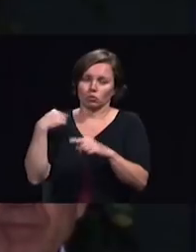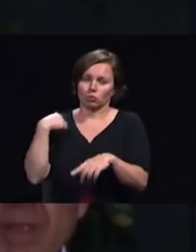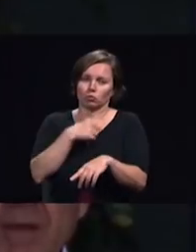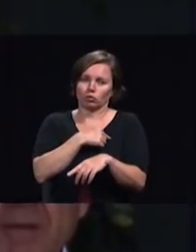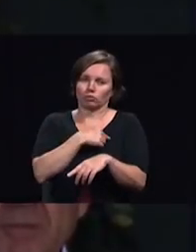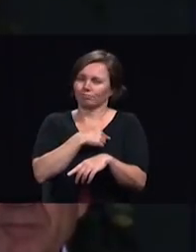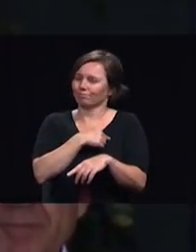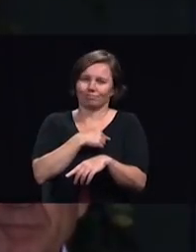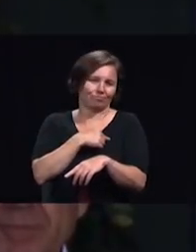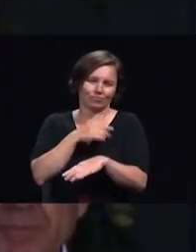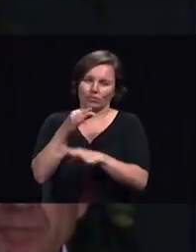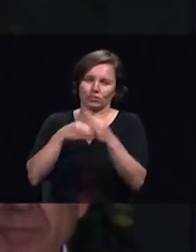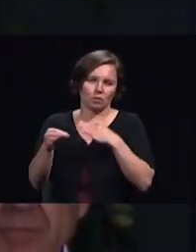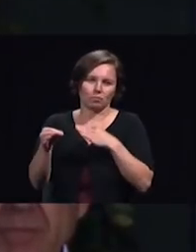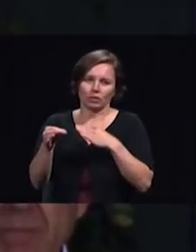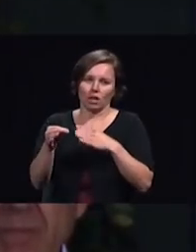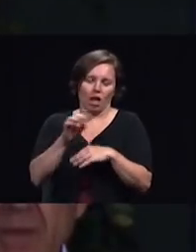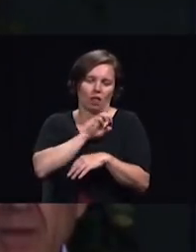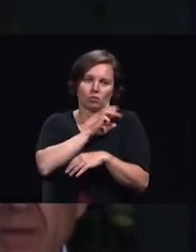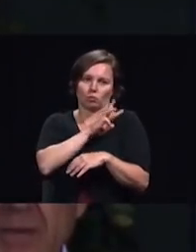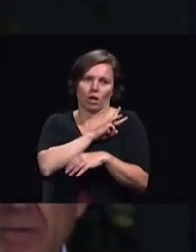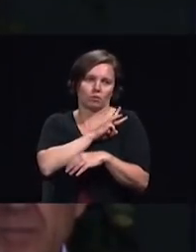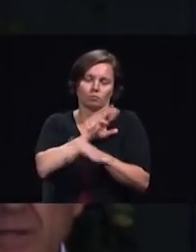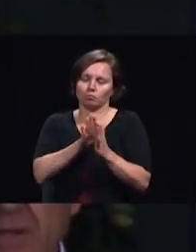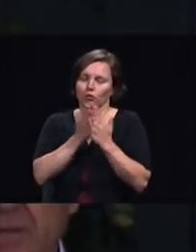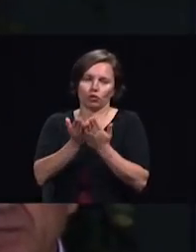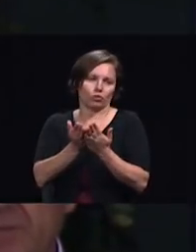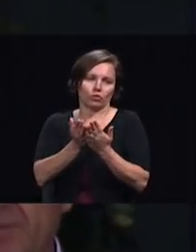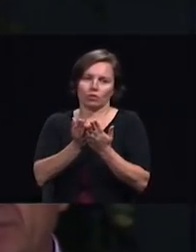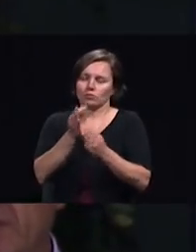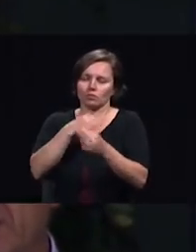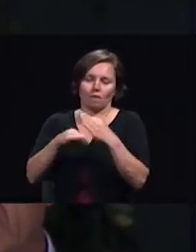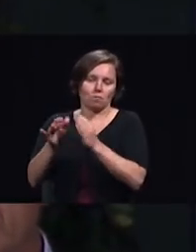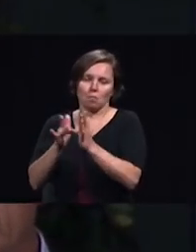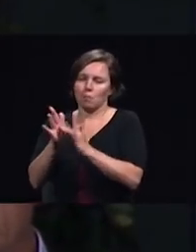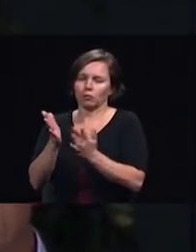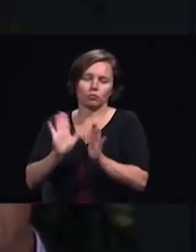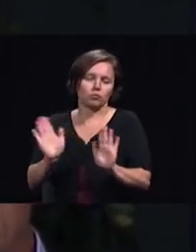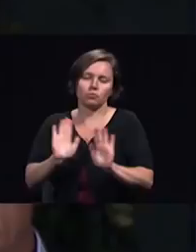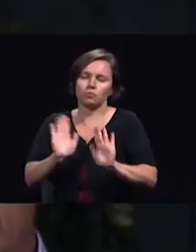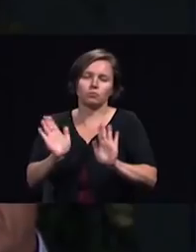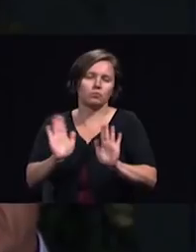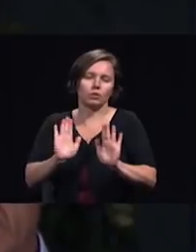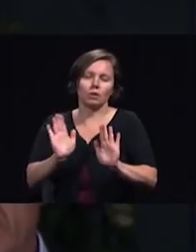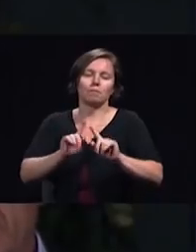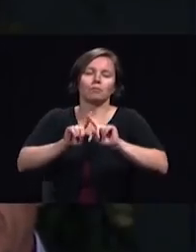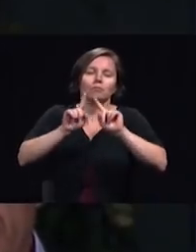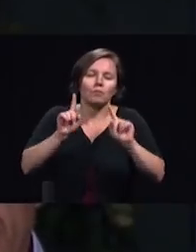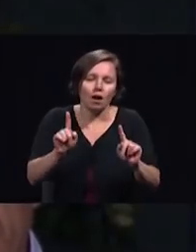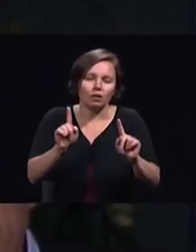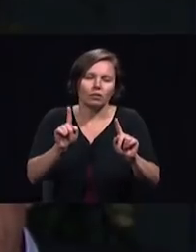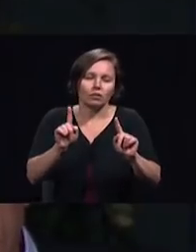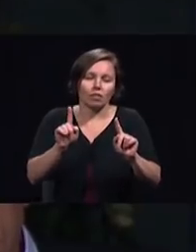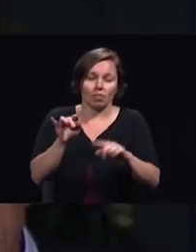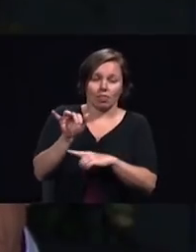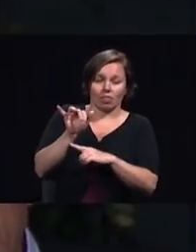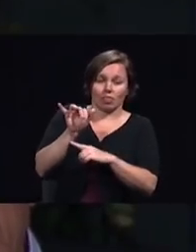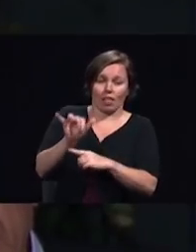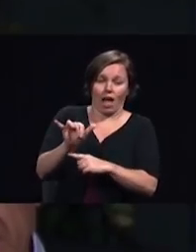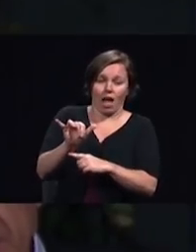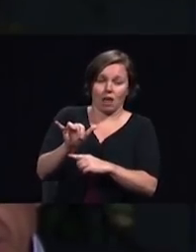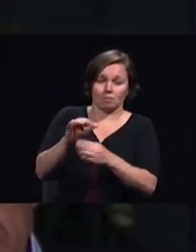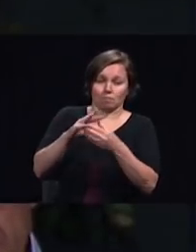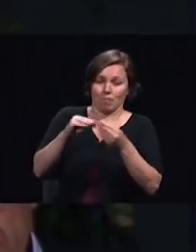the spirit of prophecy for the Bible however the spirit of prophecy was given to lead us